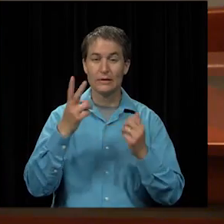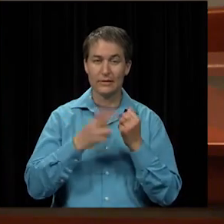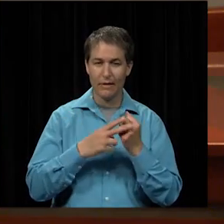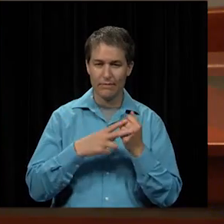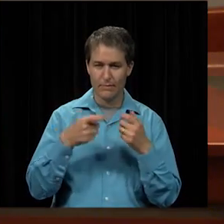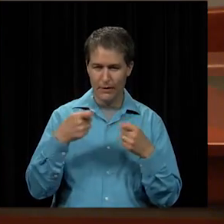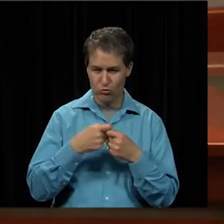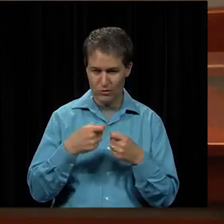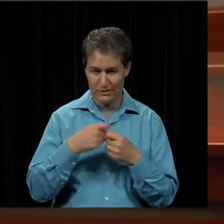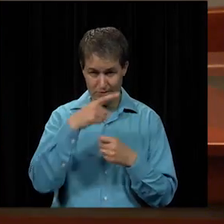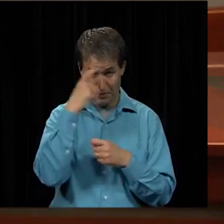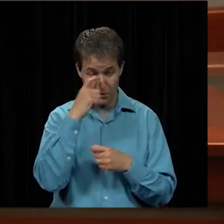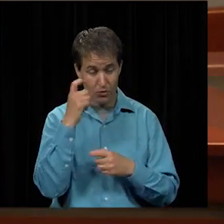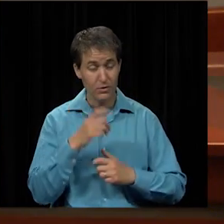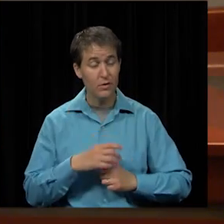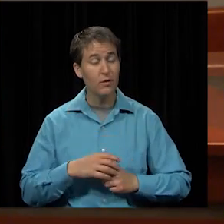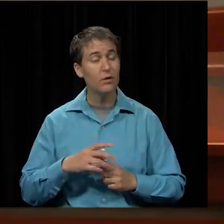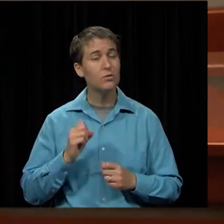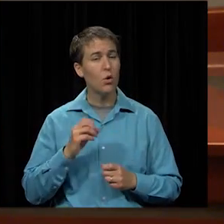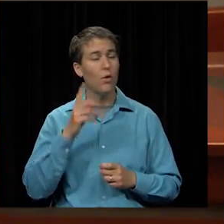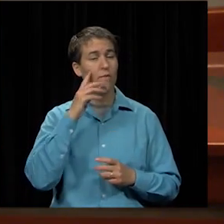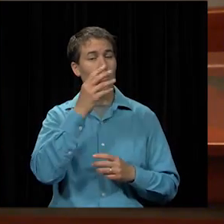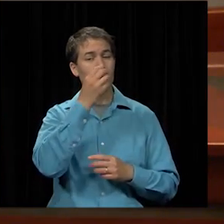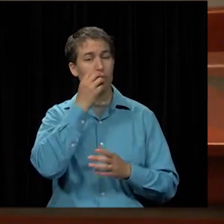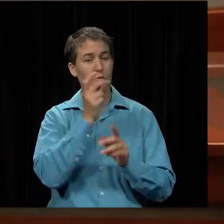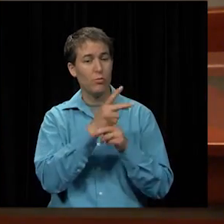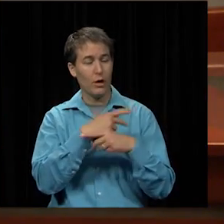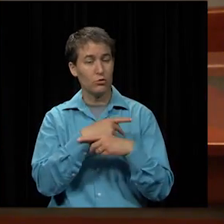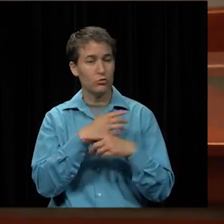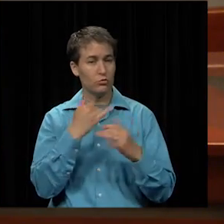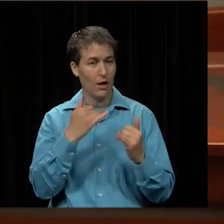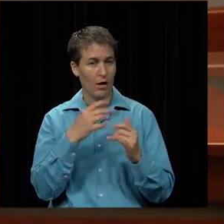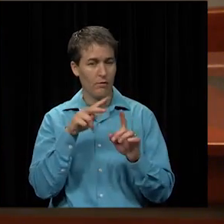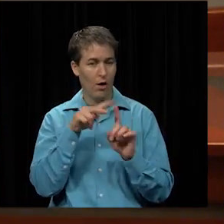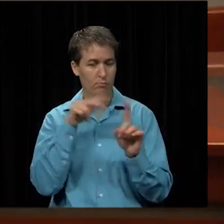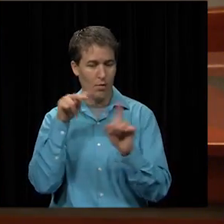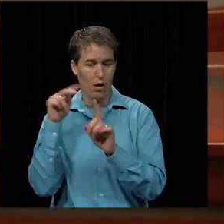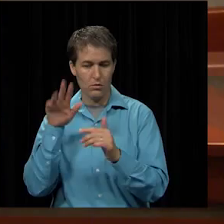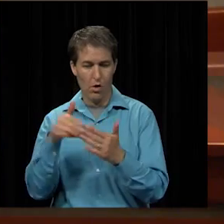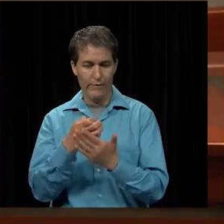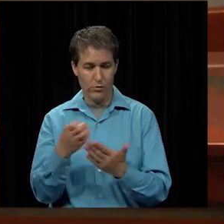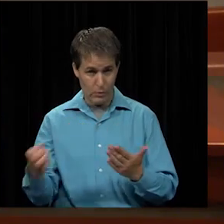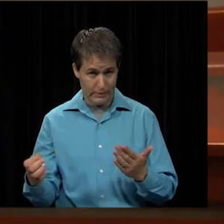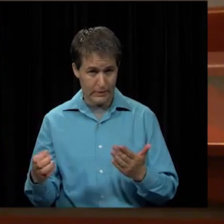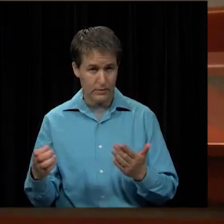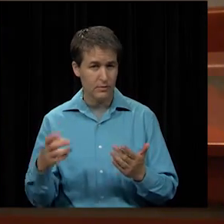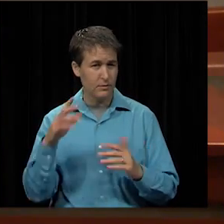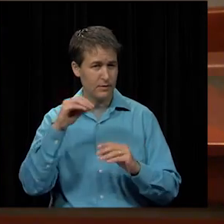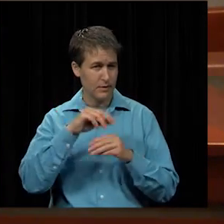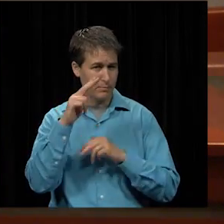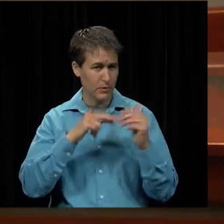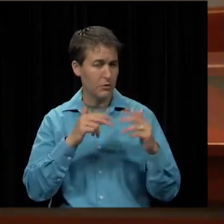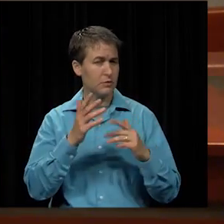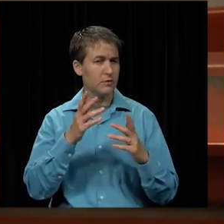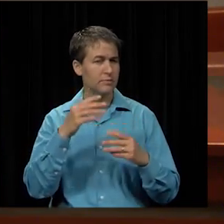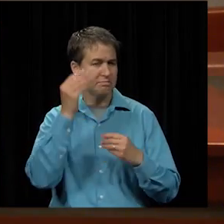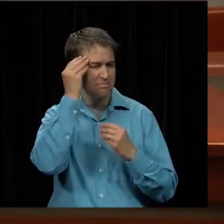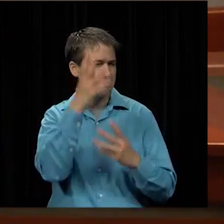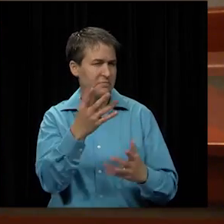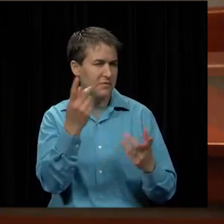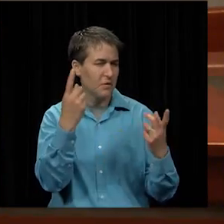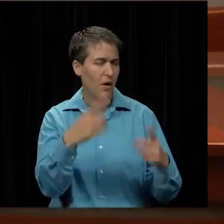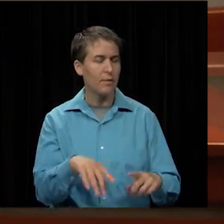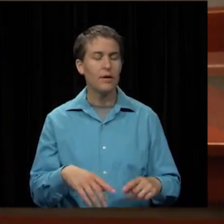this summer. So food production to date has unplugged all equipment in the buildings is just to give you a few pieces so you know what